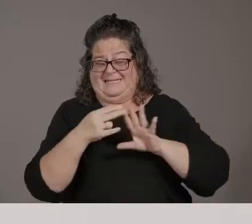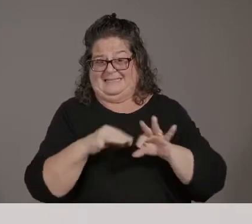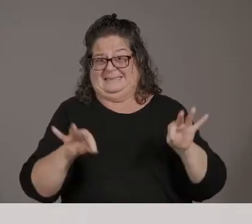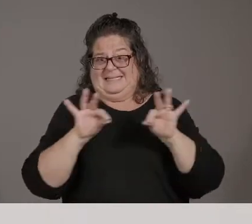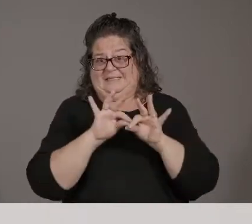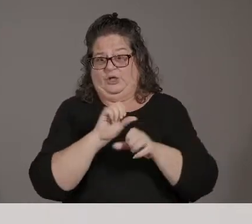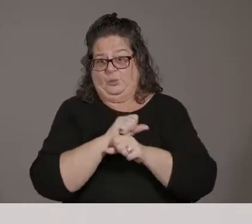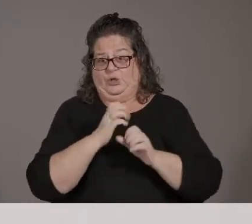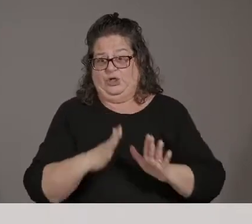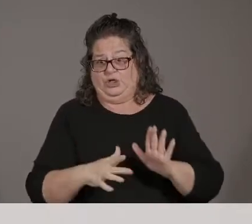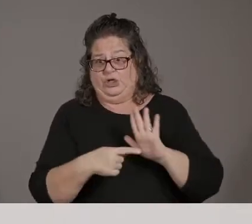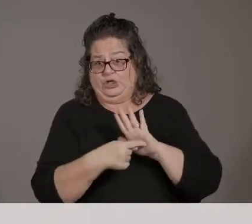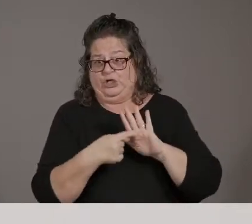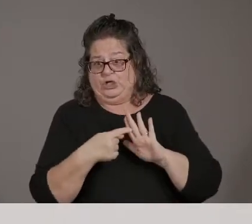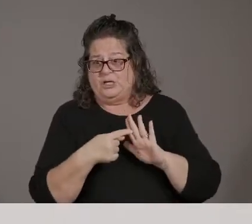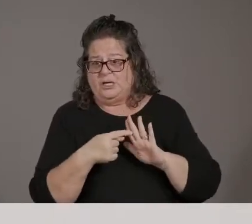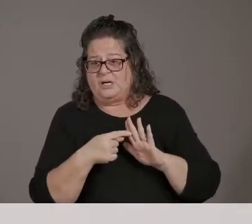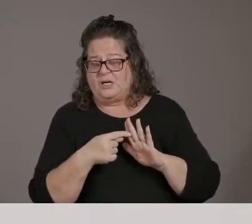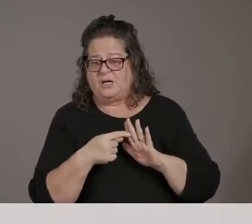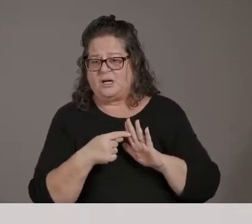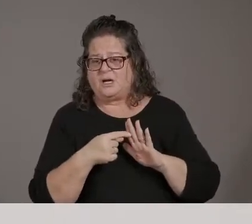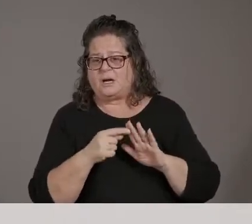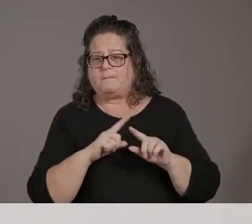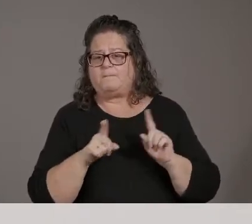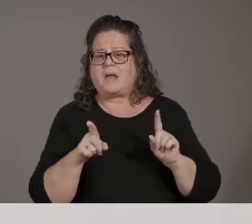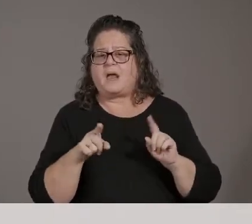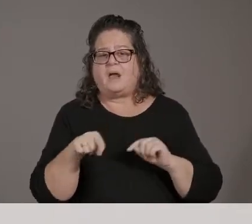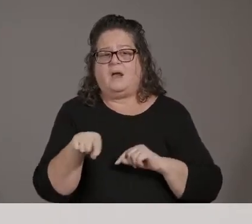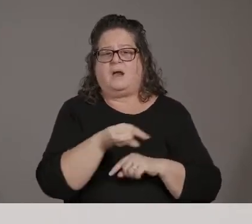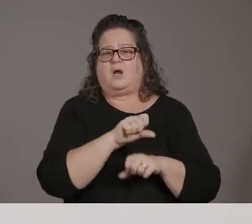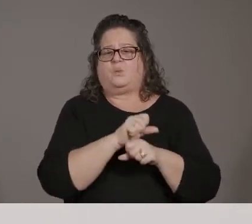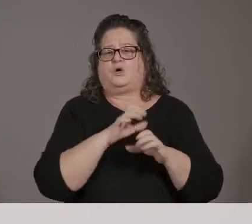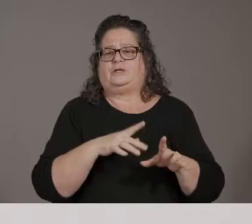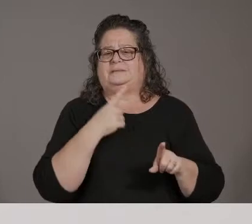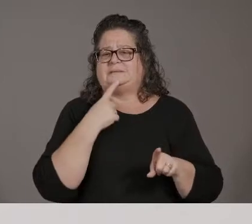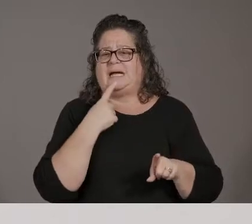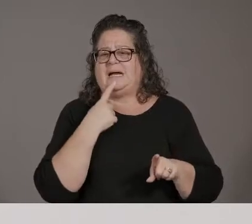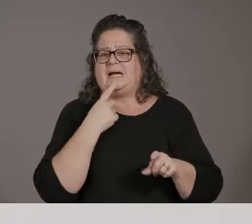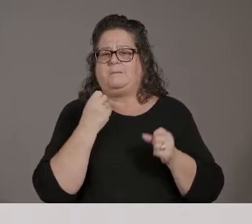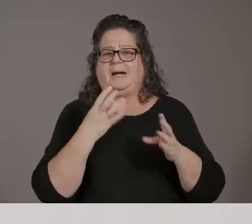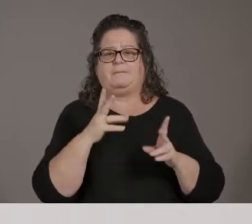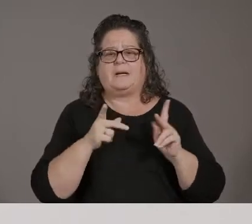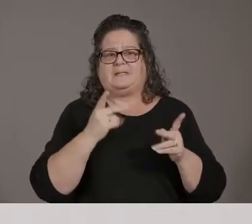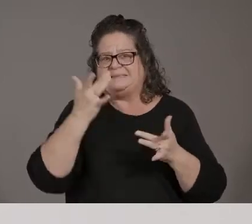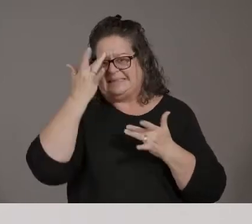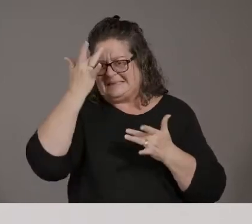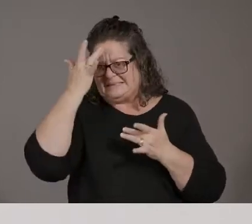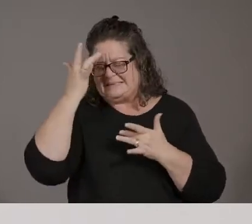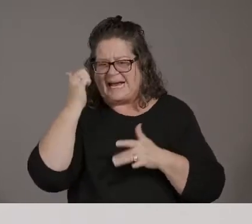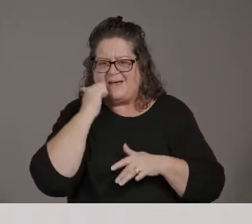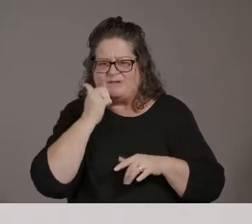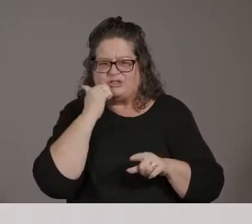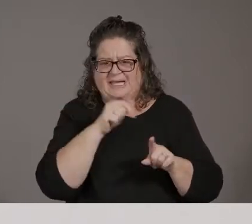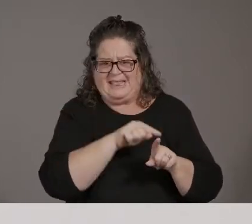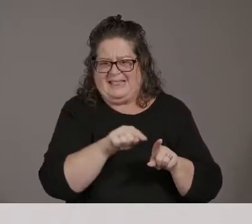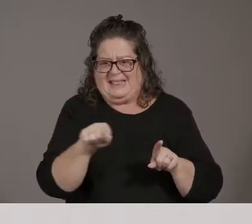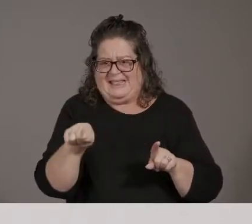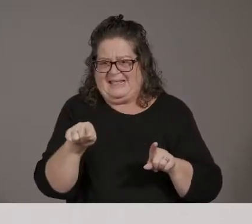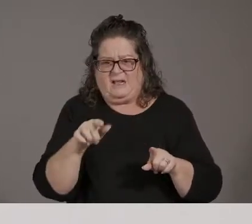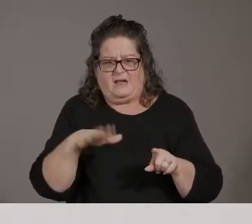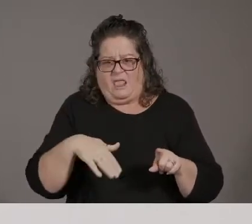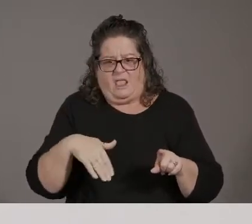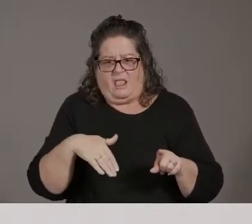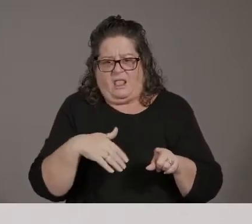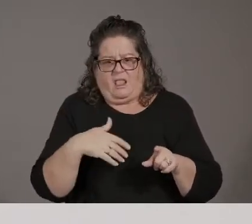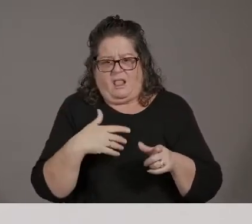Yeah. they're getting sick every day and that they aren't prioritized in many parts of the state. yeah, can you just maybe speak to a little bit